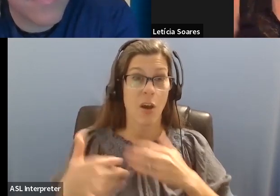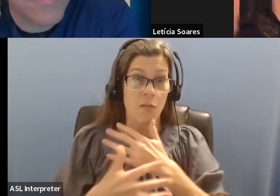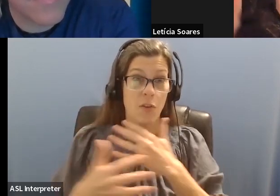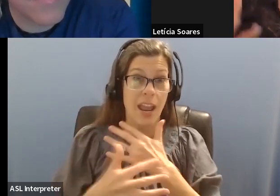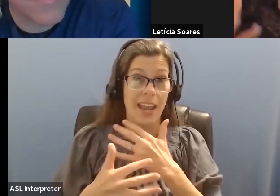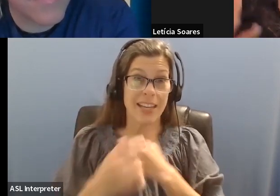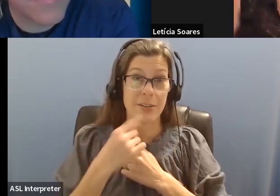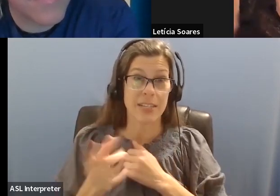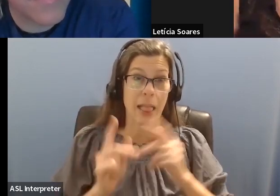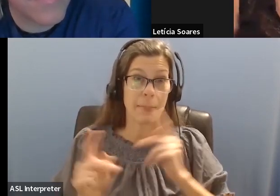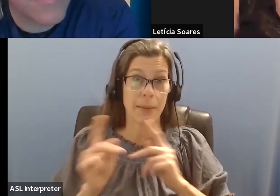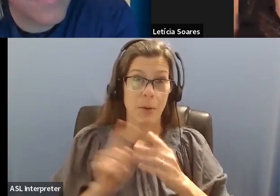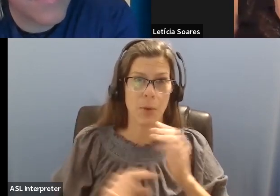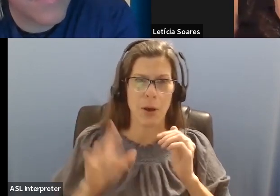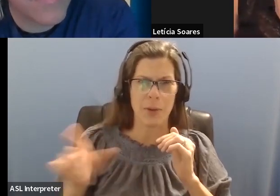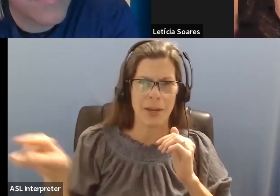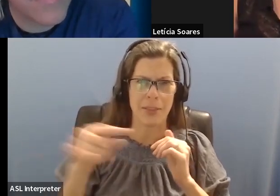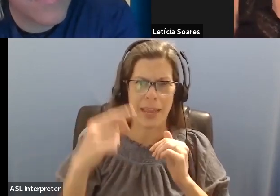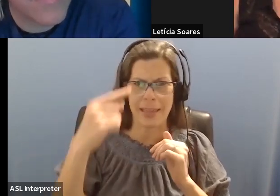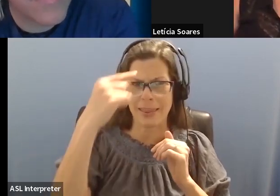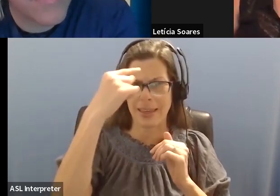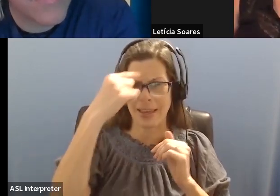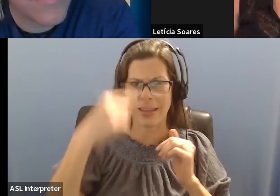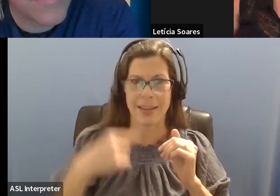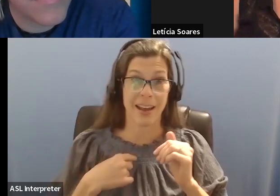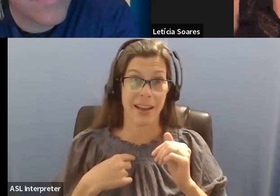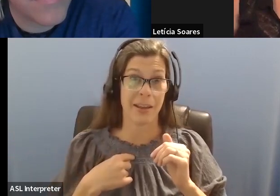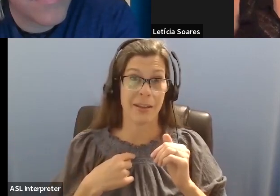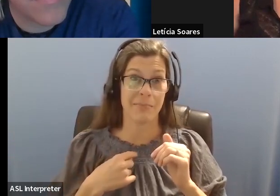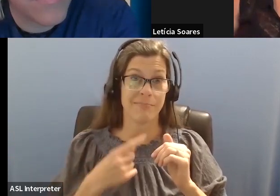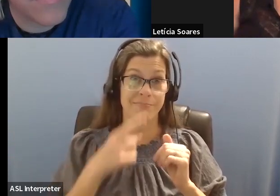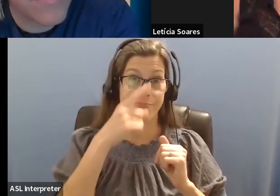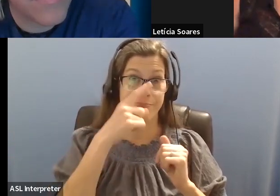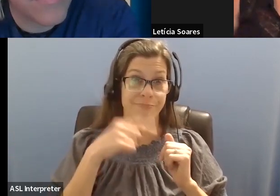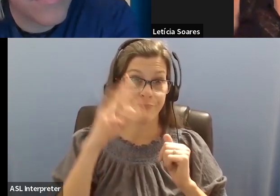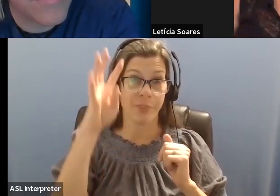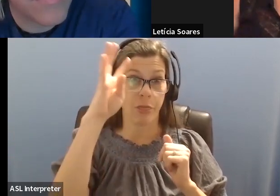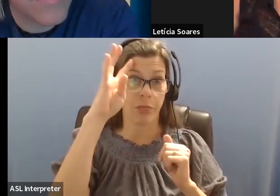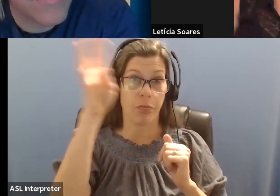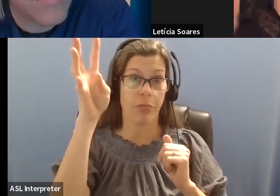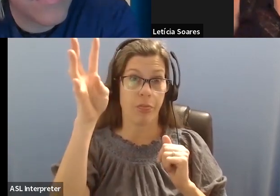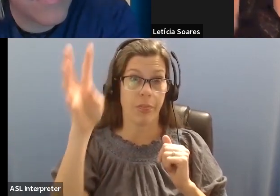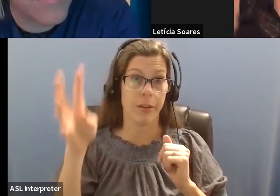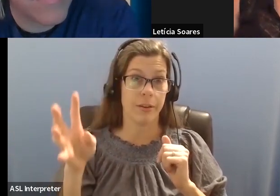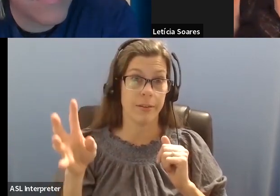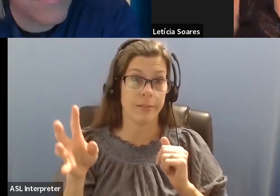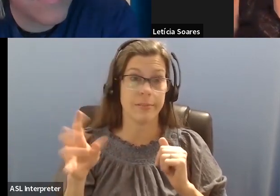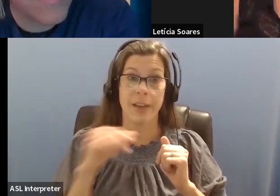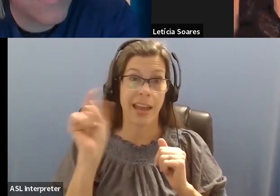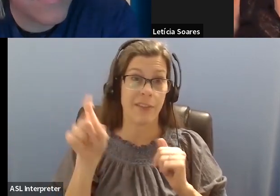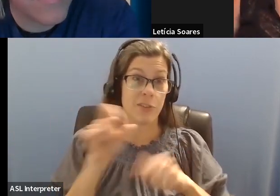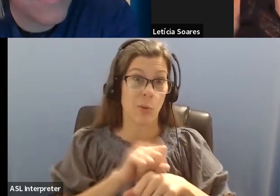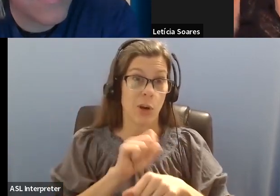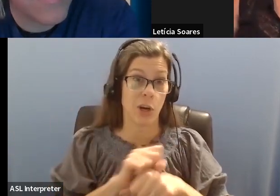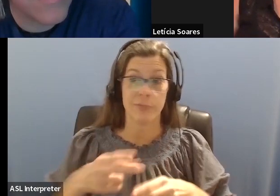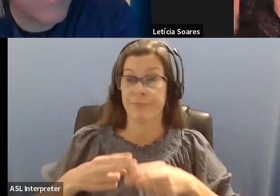will they think, you know, will they think that maybe I'm taking it because having an invisible illness is, is, is,